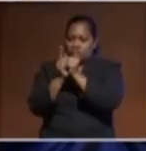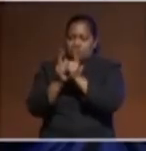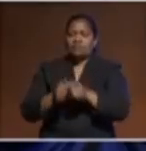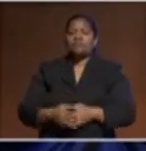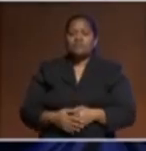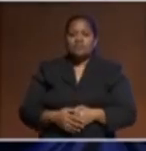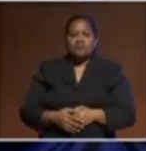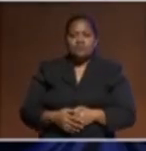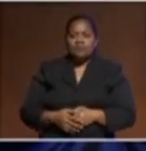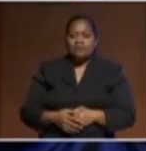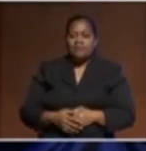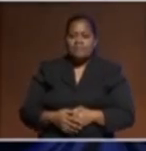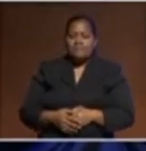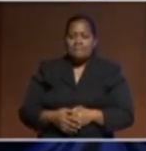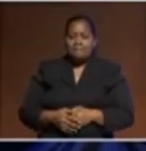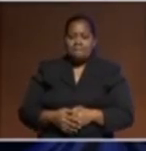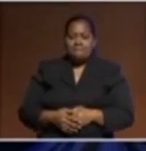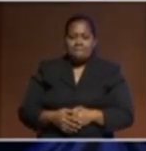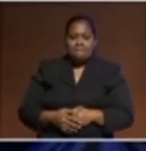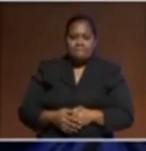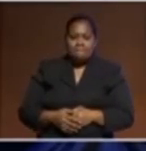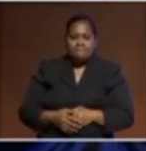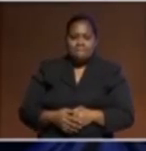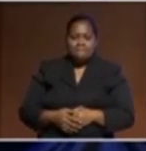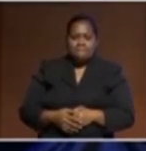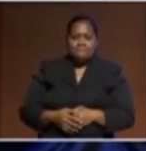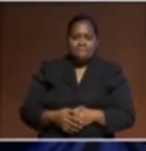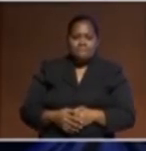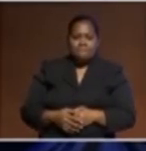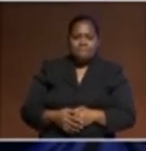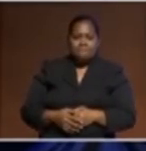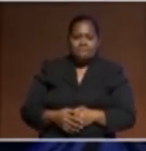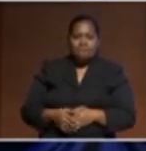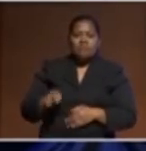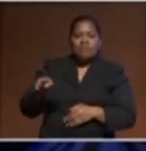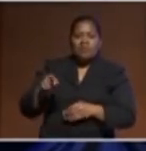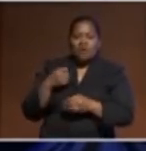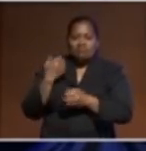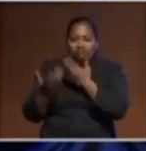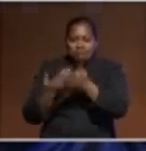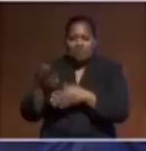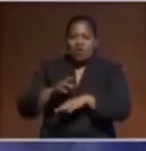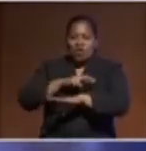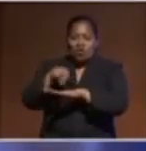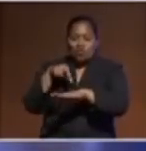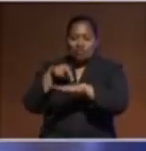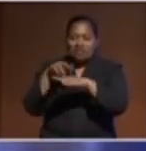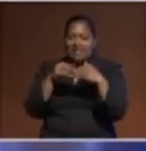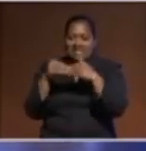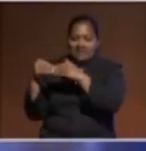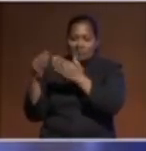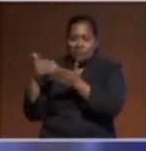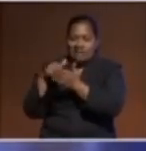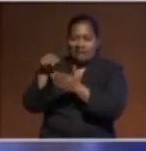will add to that flavour on regionalism and leadership. Many of you know the concept of